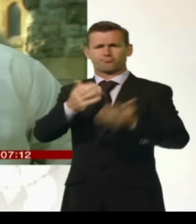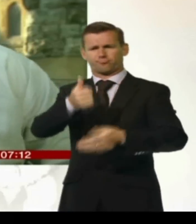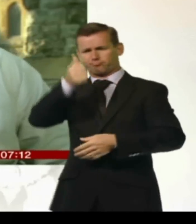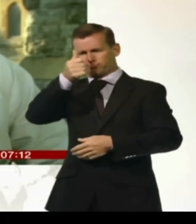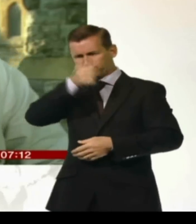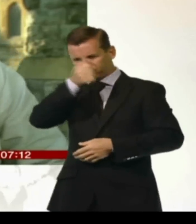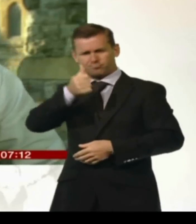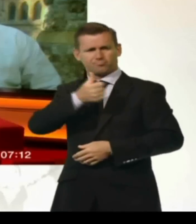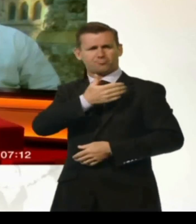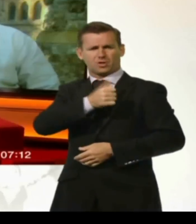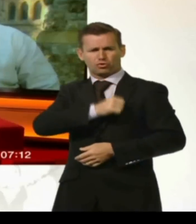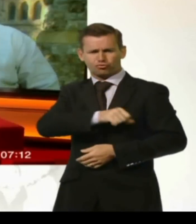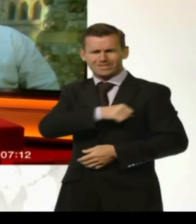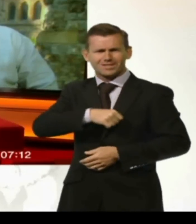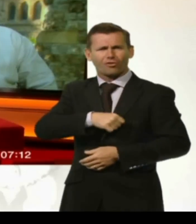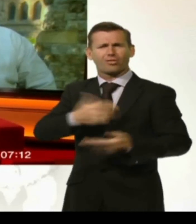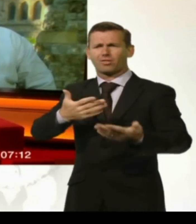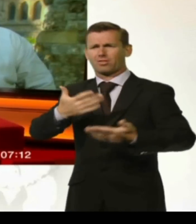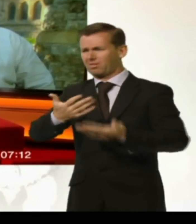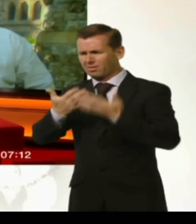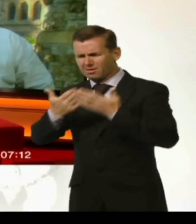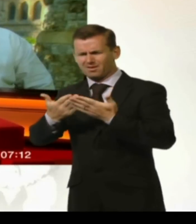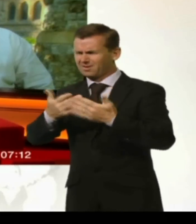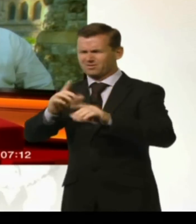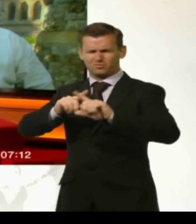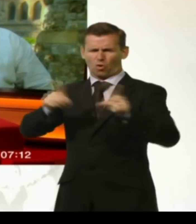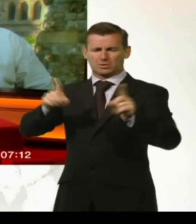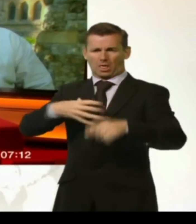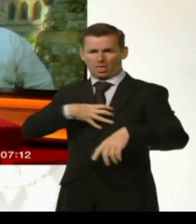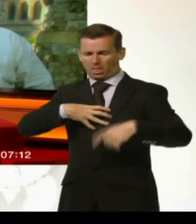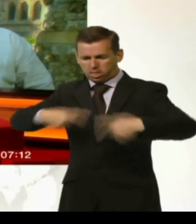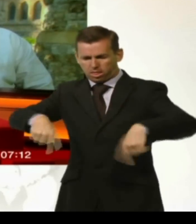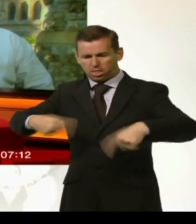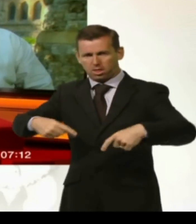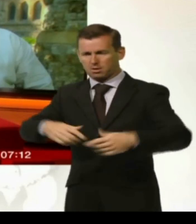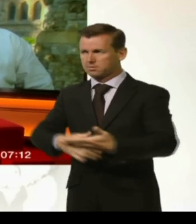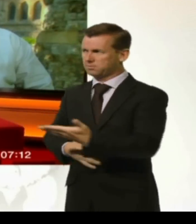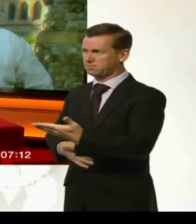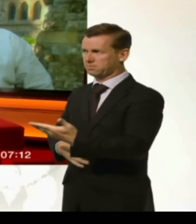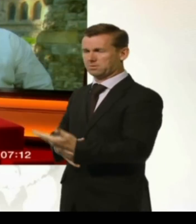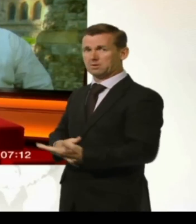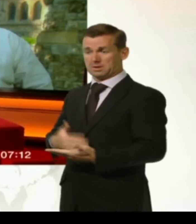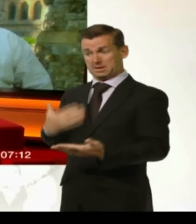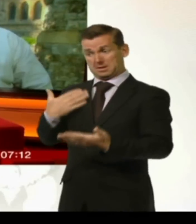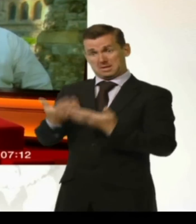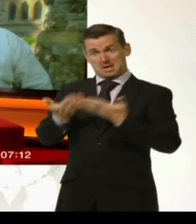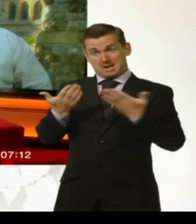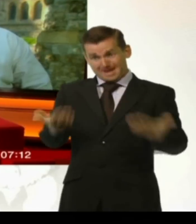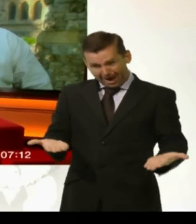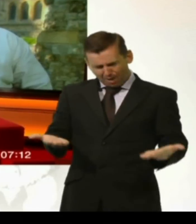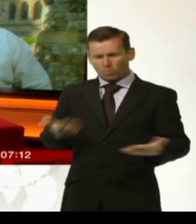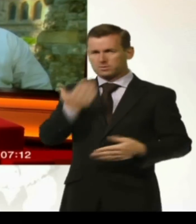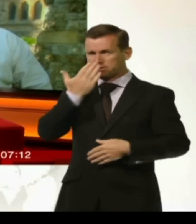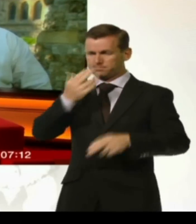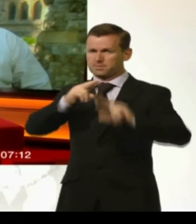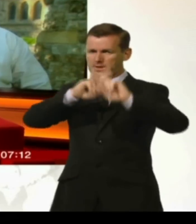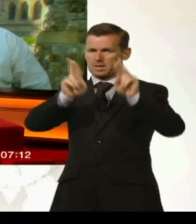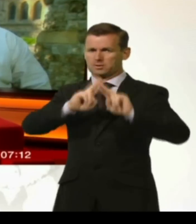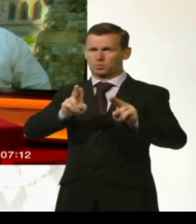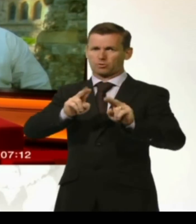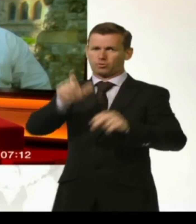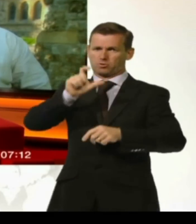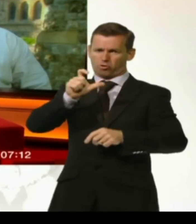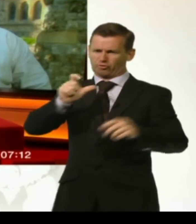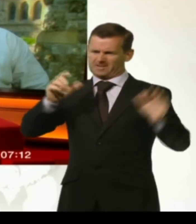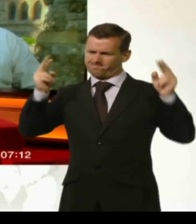persecution. The international community is certainly taking this very seriously now. What do you think about how the Nigerian government's been handling